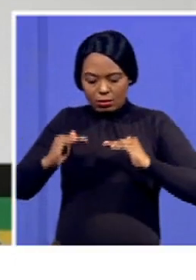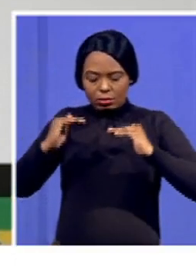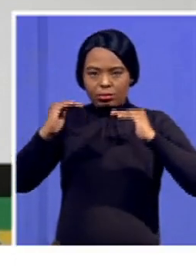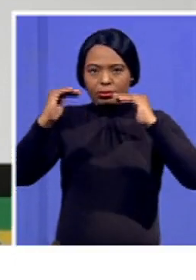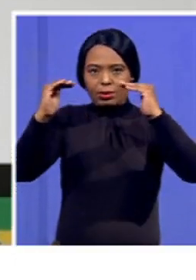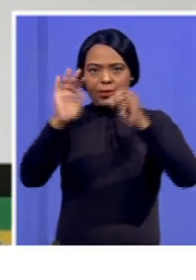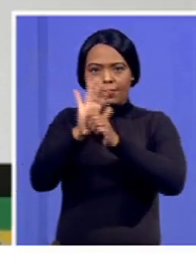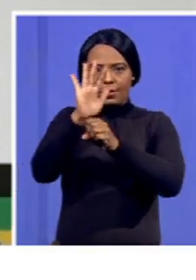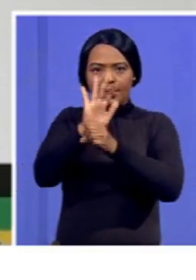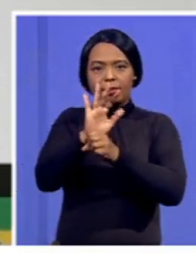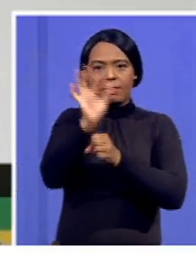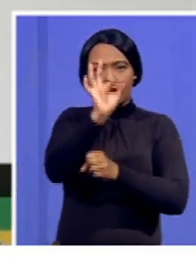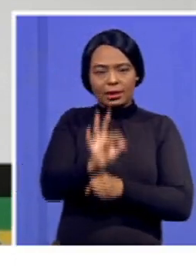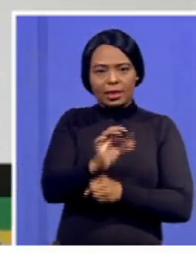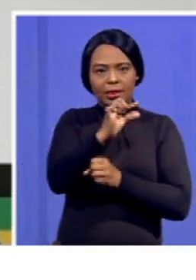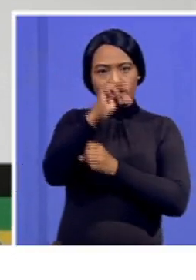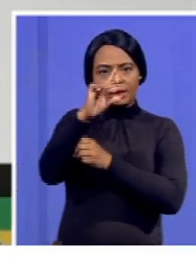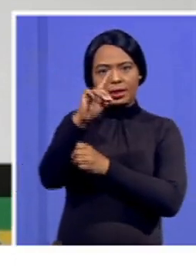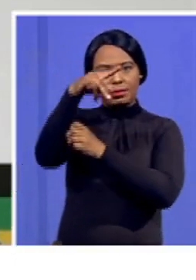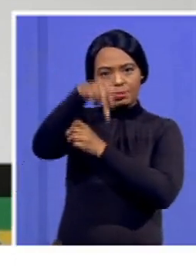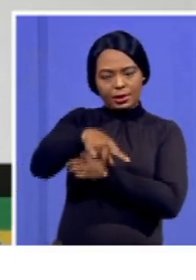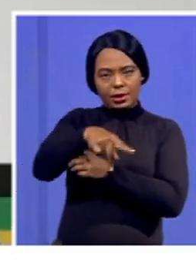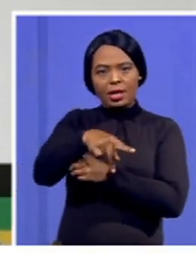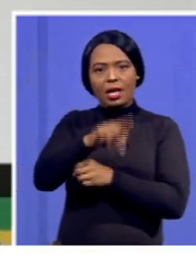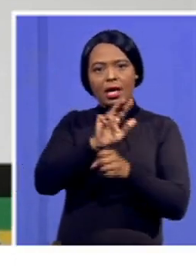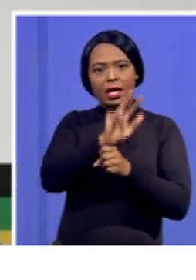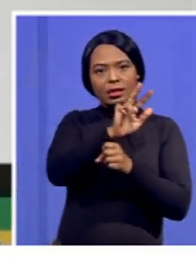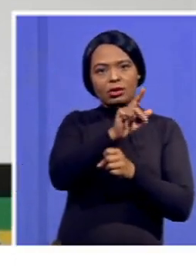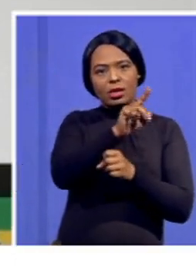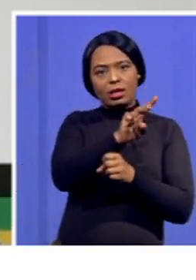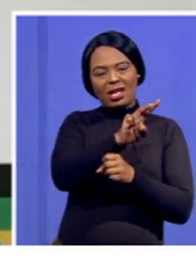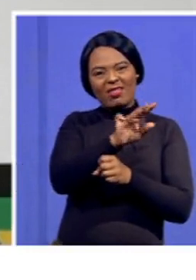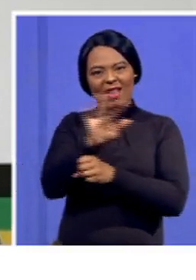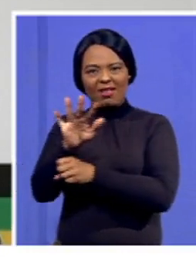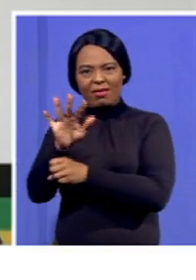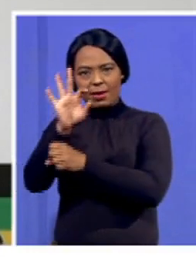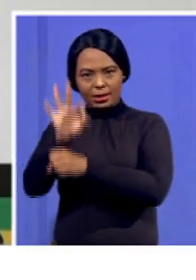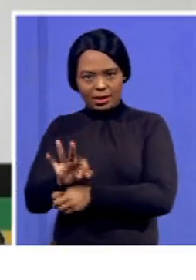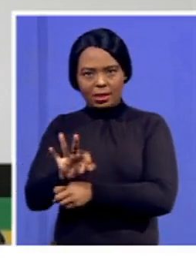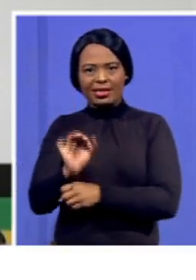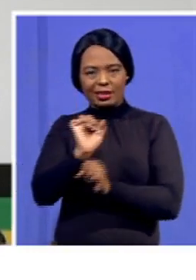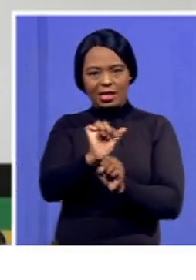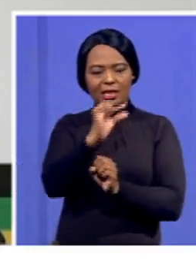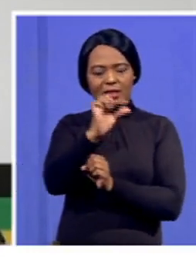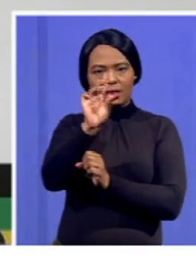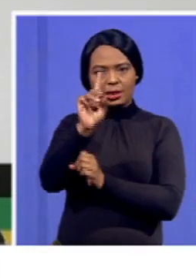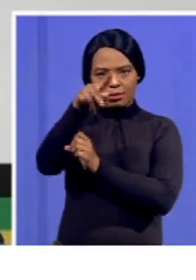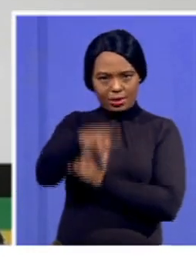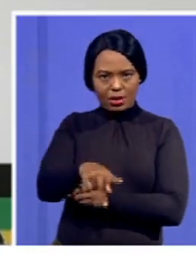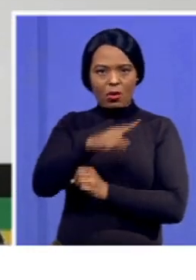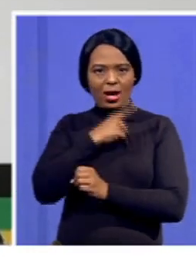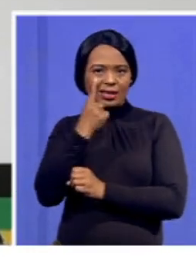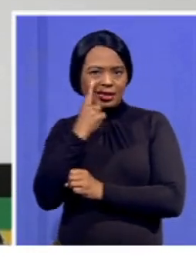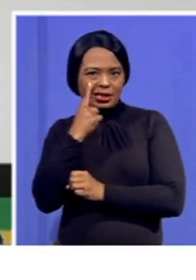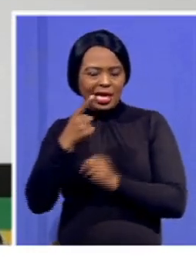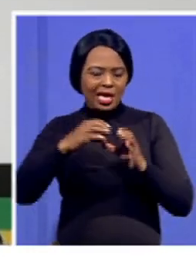of GDP to the NDP's target of 25% to 30% of GDP. So you can see the gap where we are sitting. An expanded